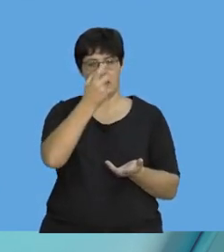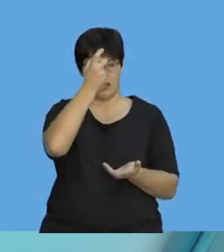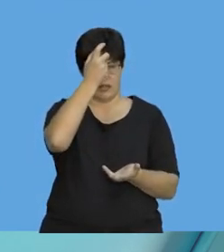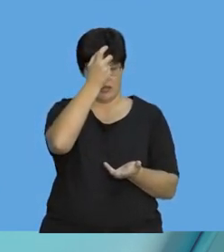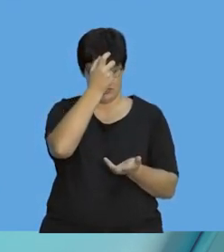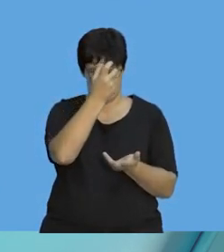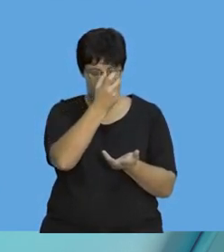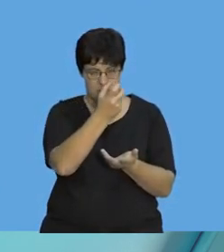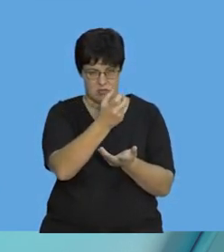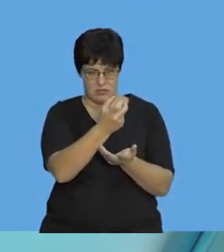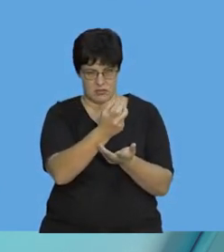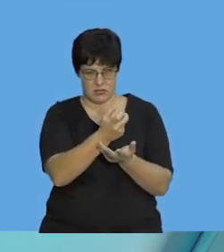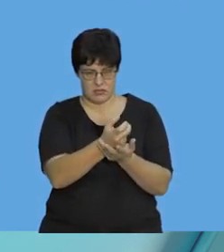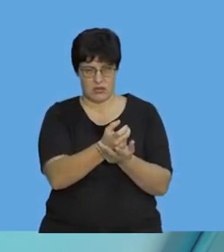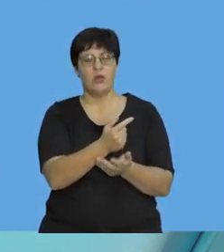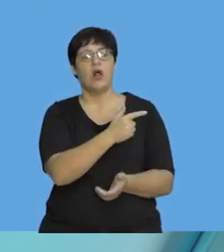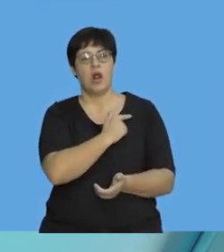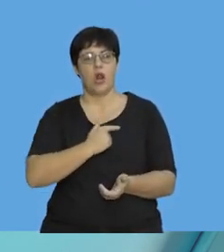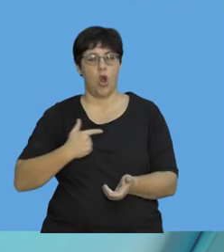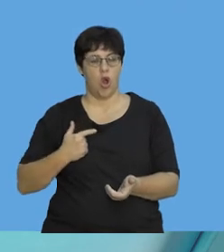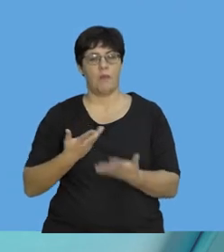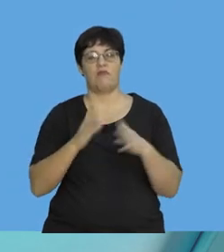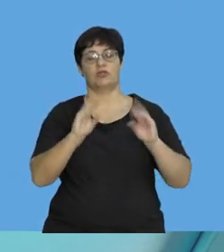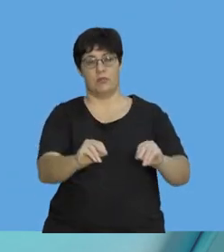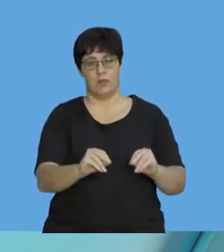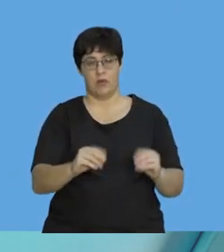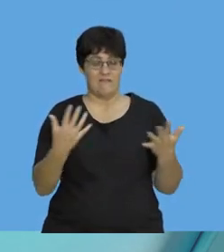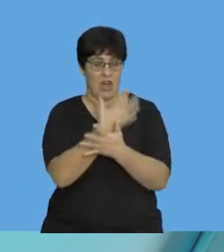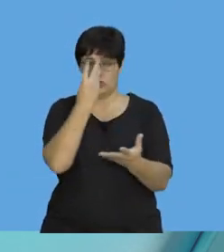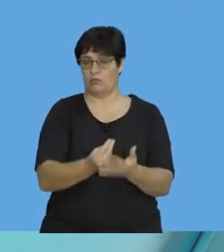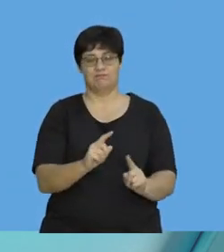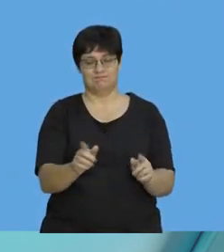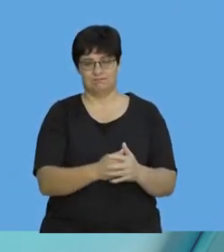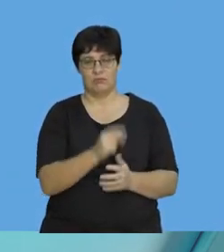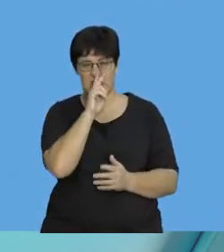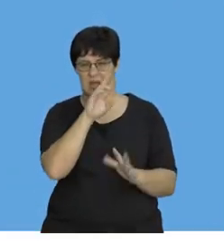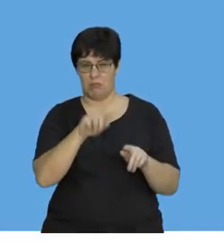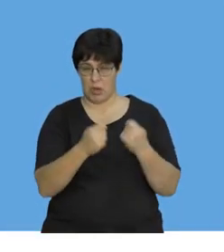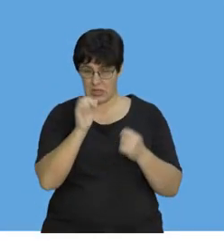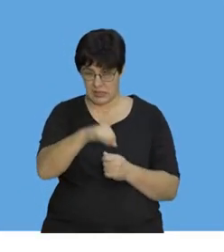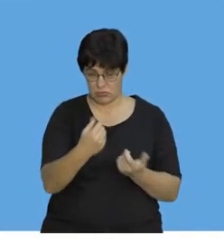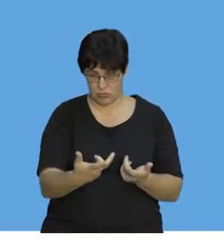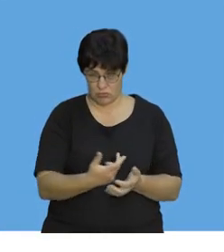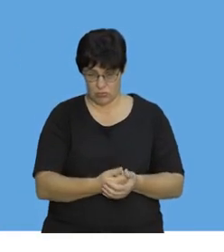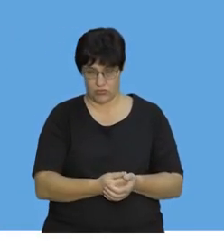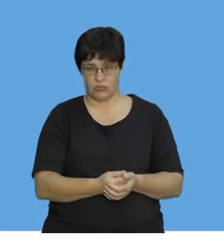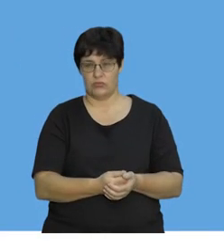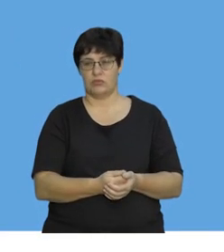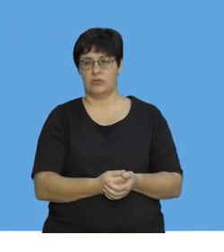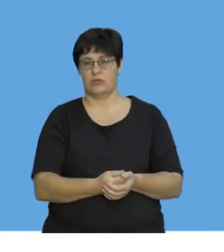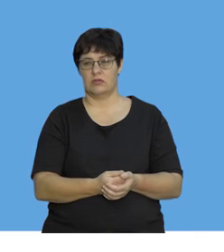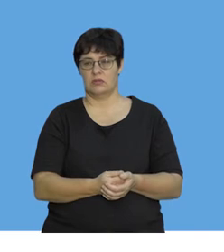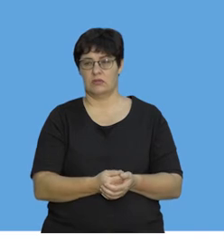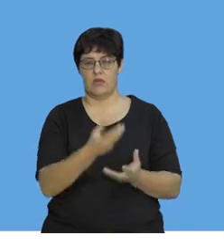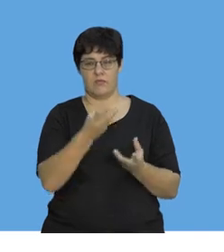longer to stop. That's what we expect. So, let's see if the egg breaks or not. All right. So, here we go.